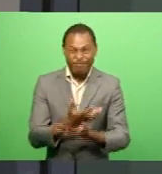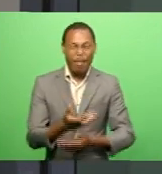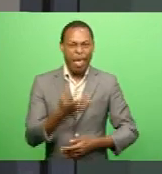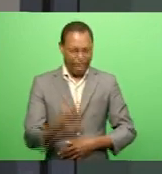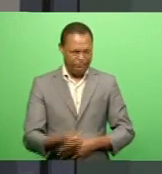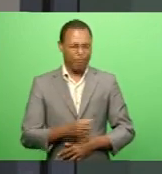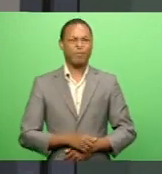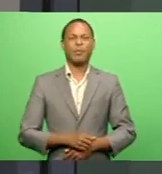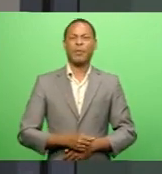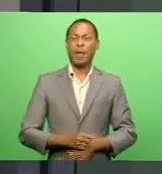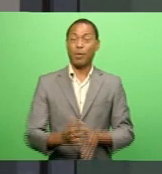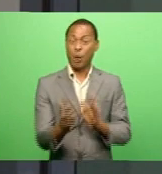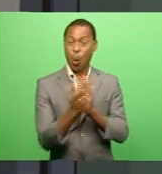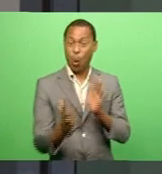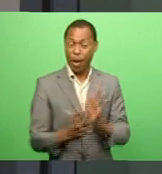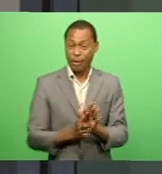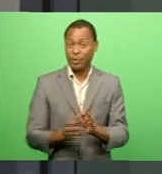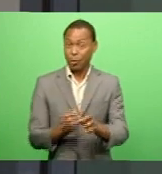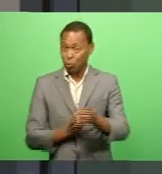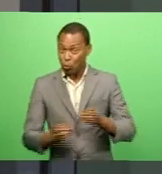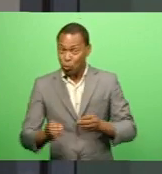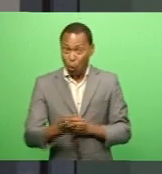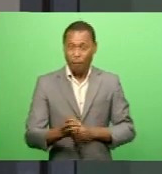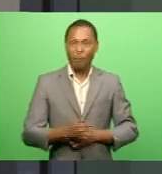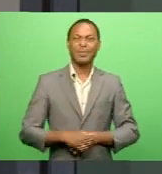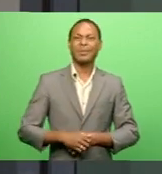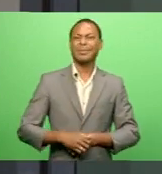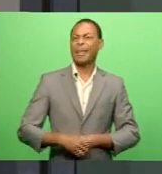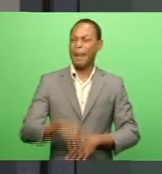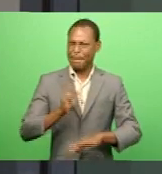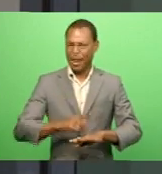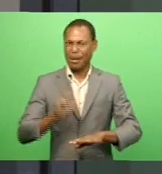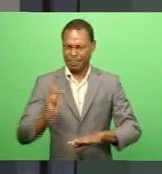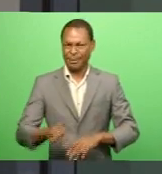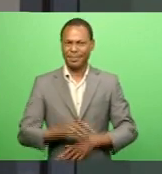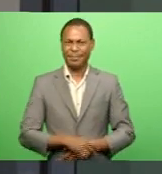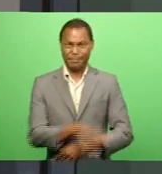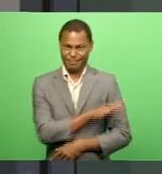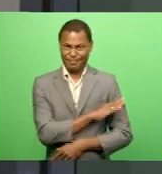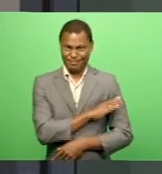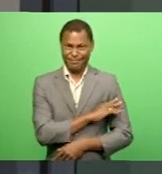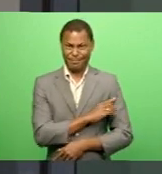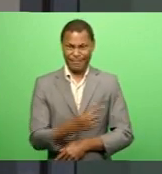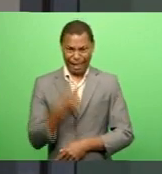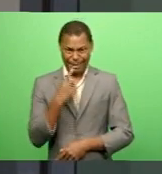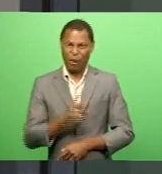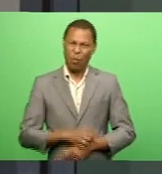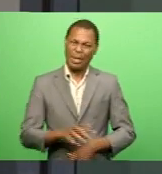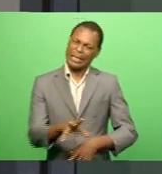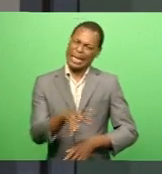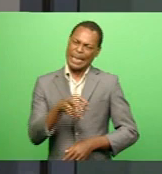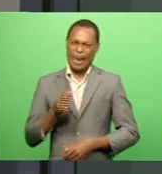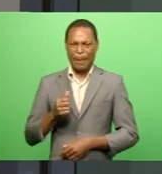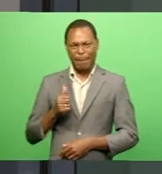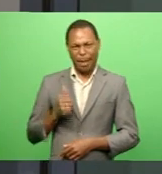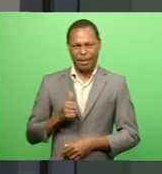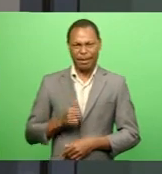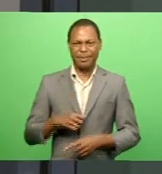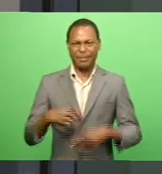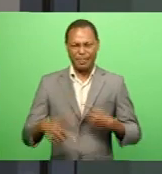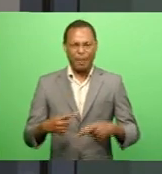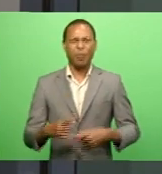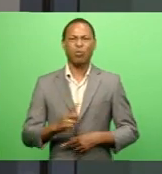by the Solicitor General's office and cabinet Mbaini Marama says that they've retracted the current public consultations On the